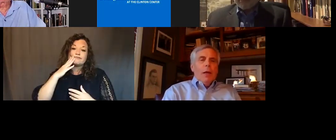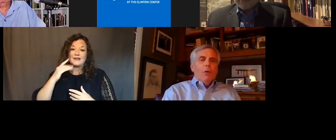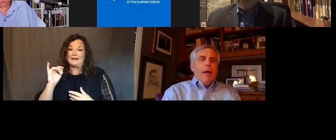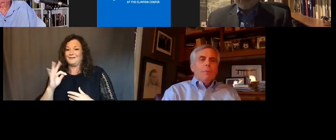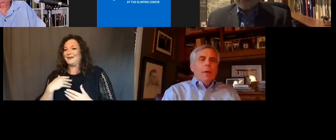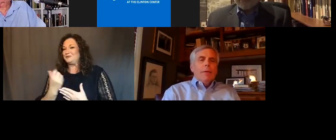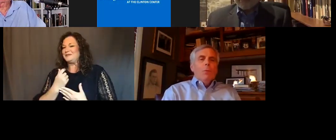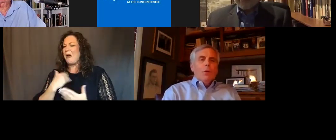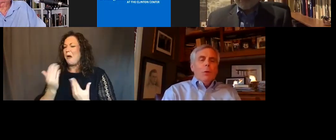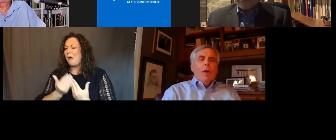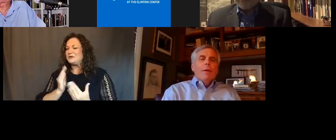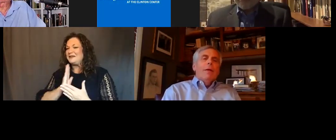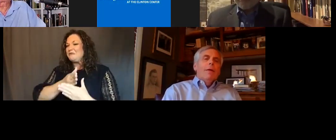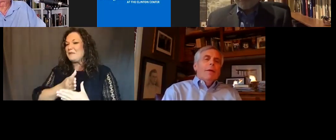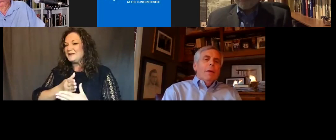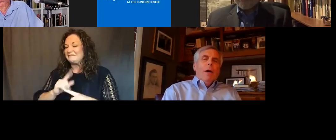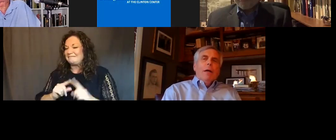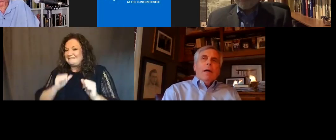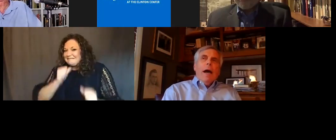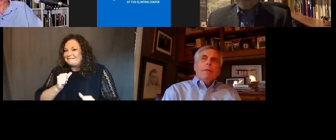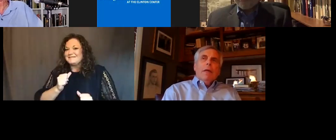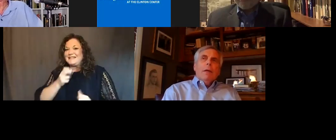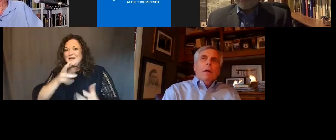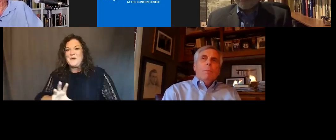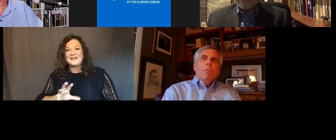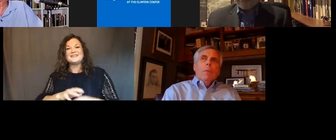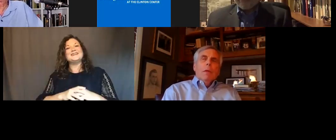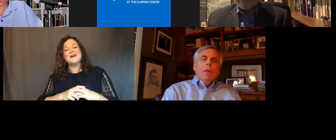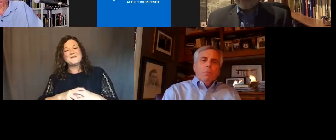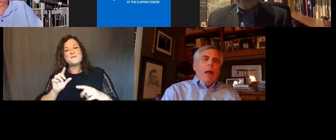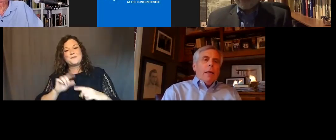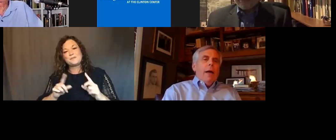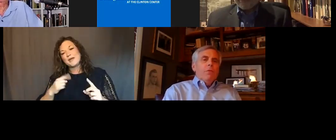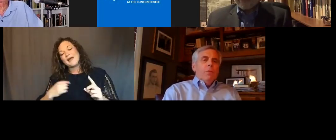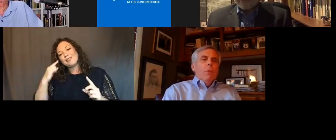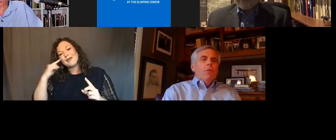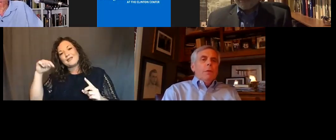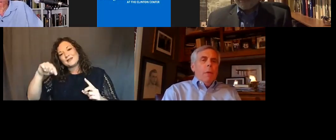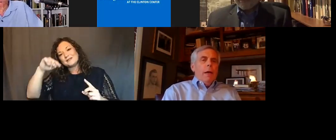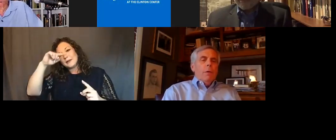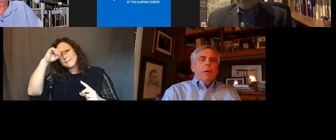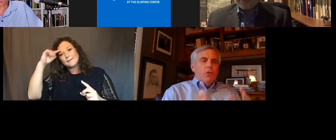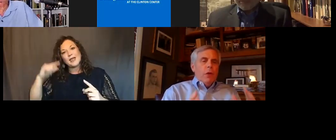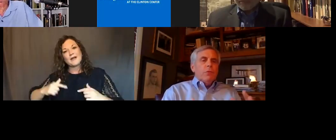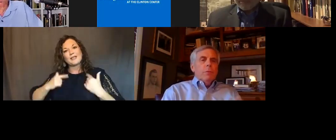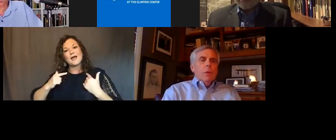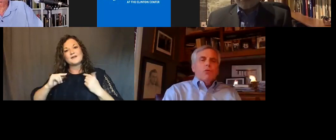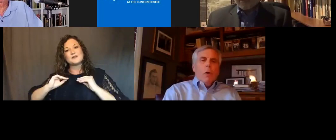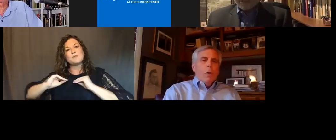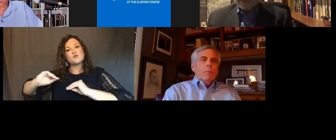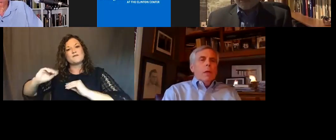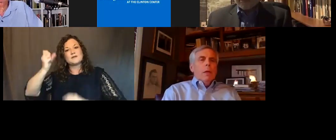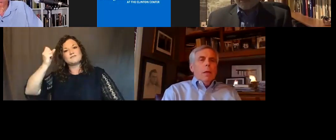interrupted, Taylor, but I didn't want to do that. But I think this Black Lives Movement matter is just